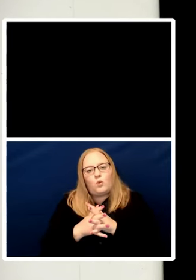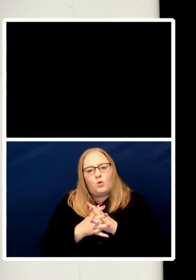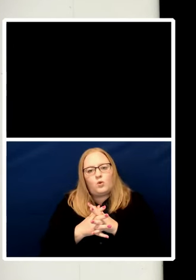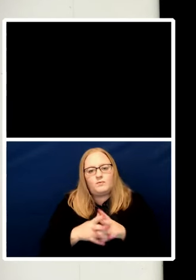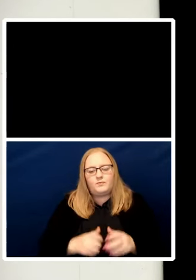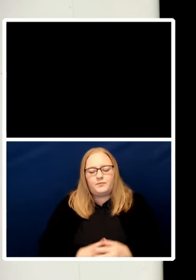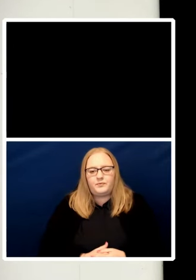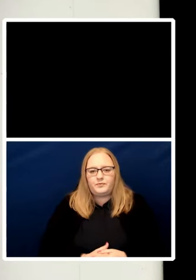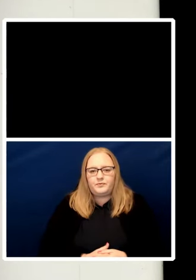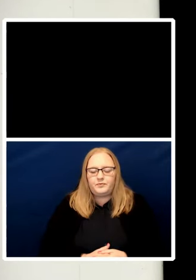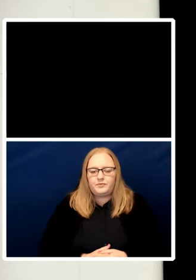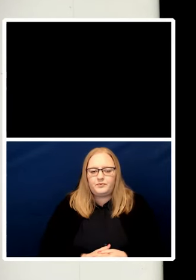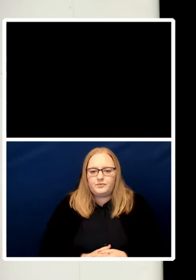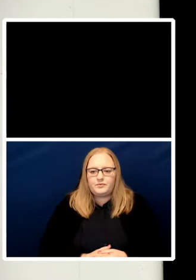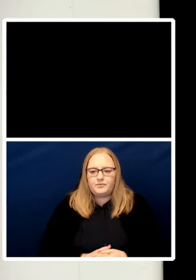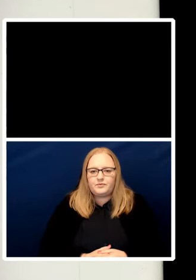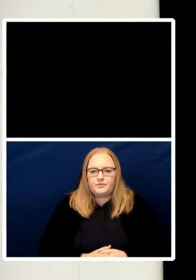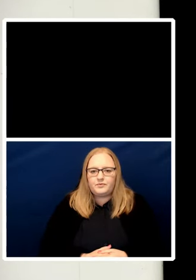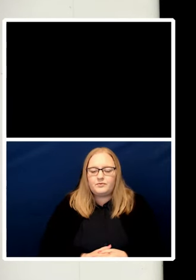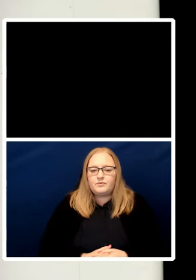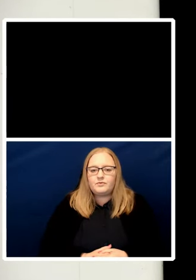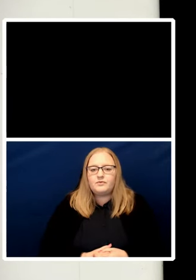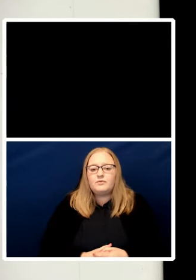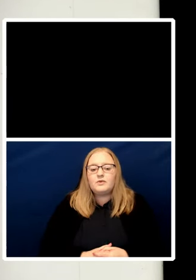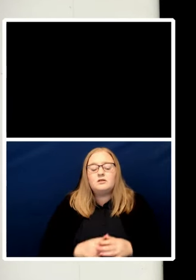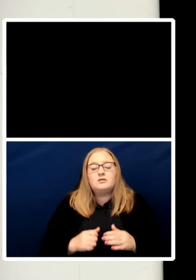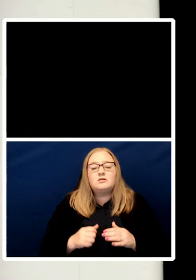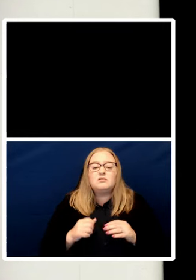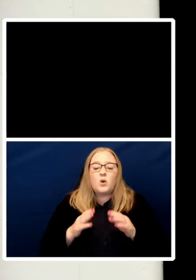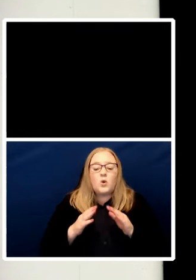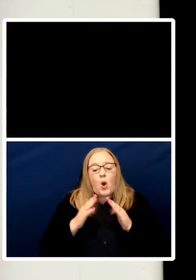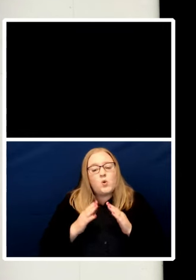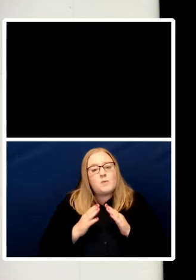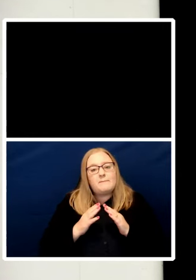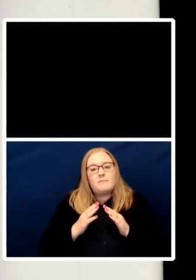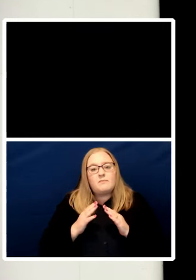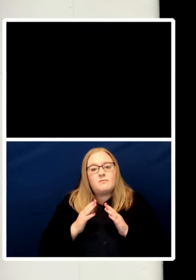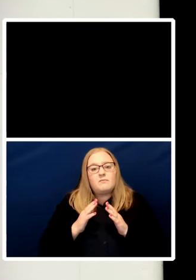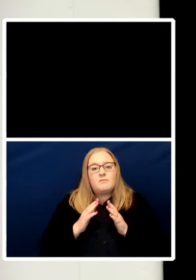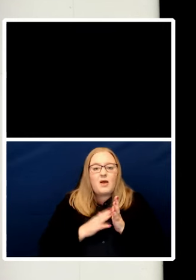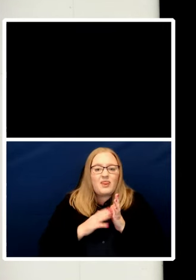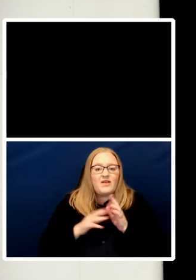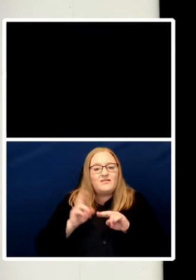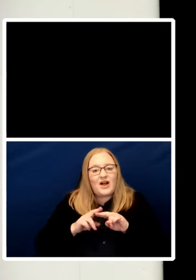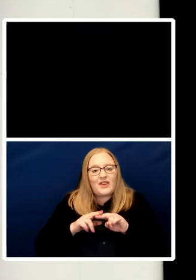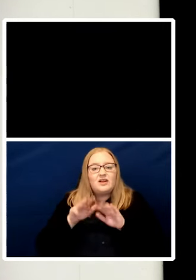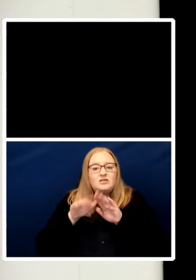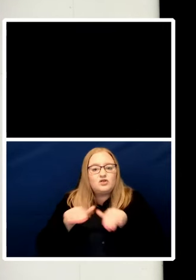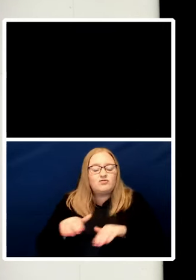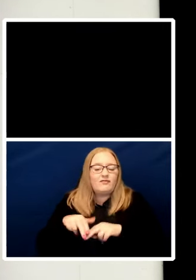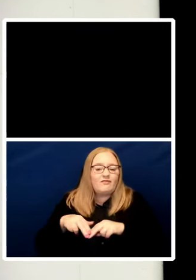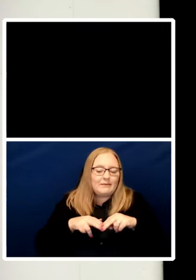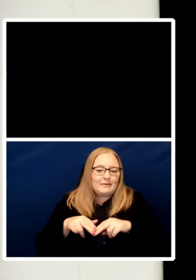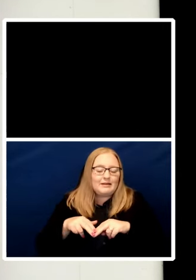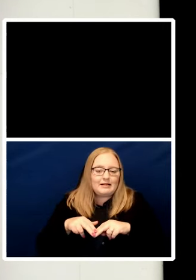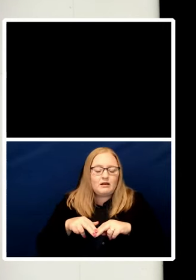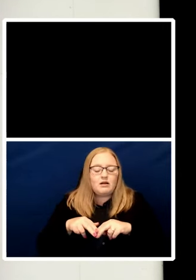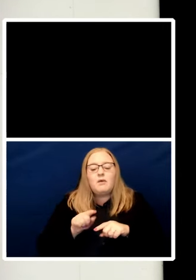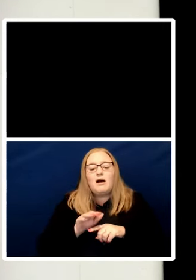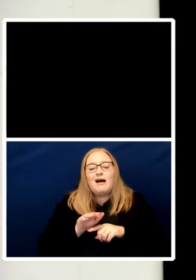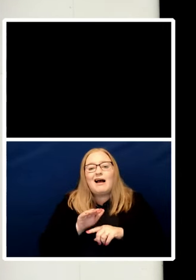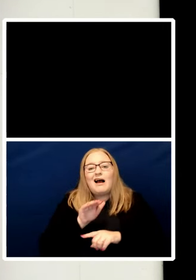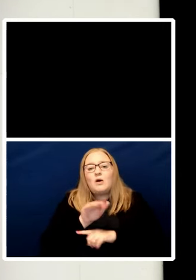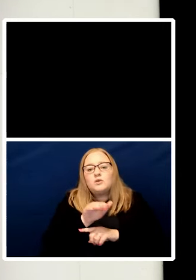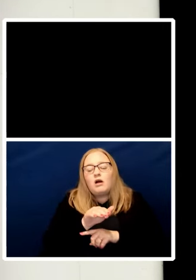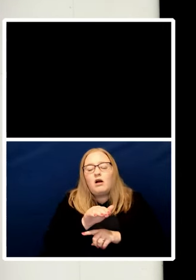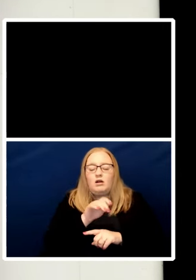self-styled whistleblower or a freedom fighter considers how to respond to the abusive behaviour